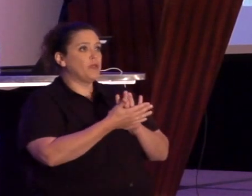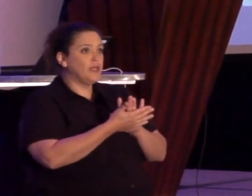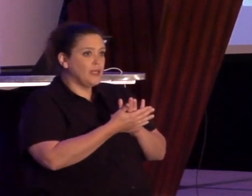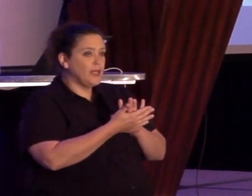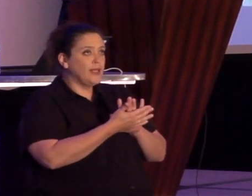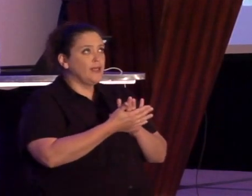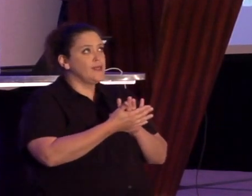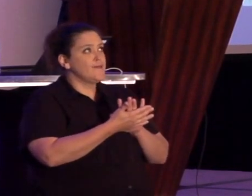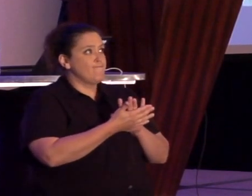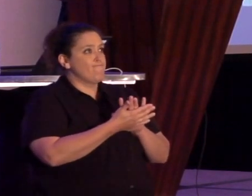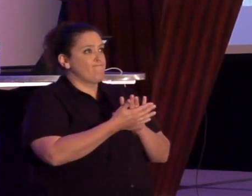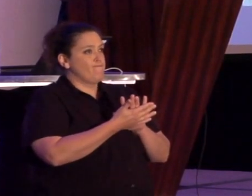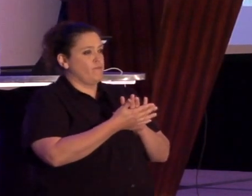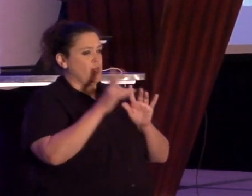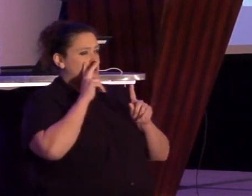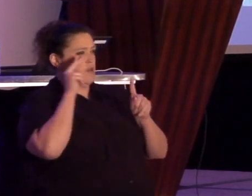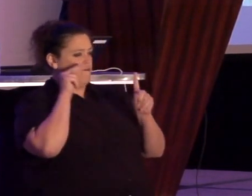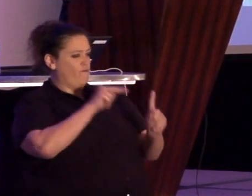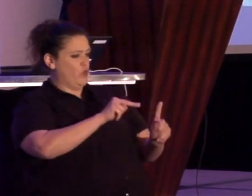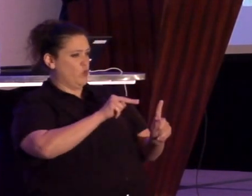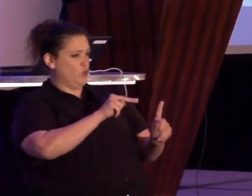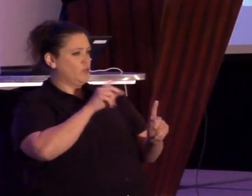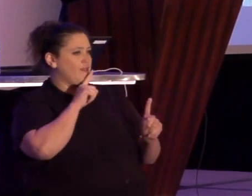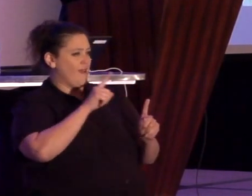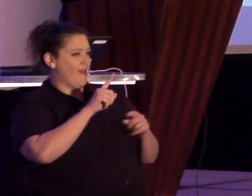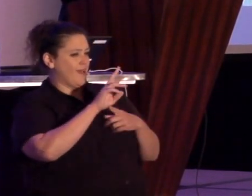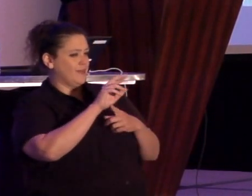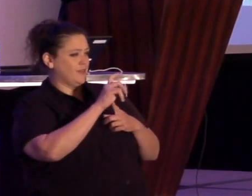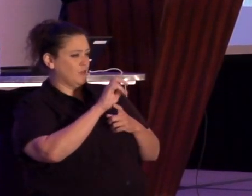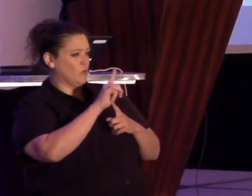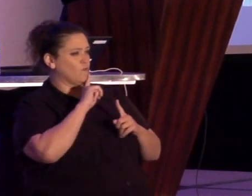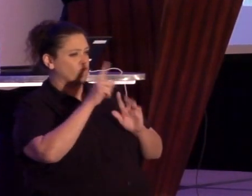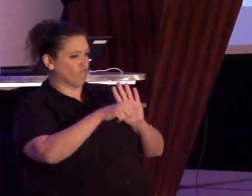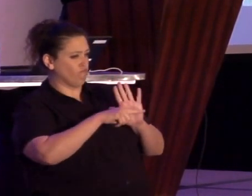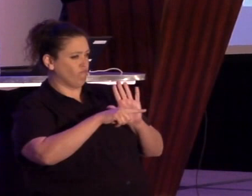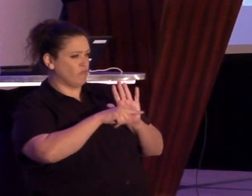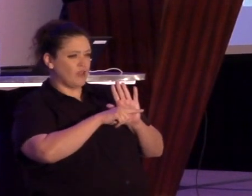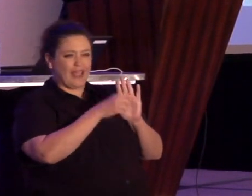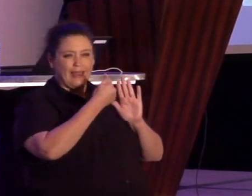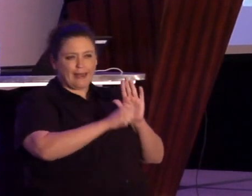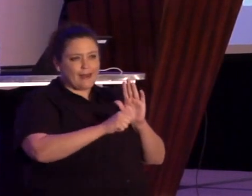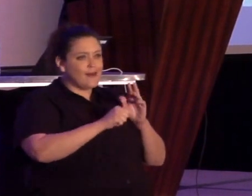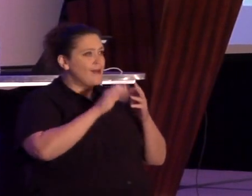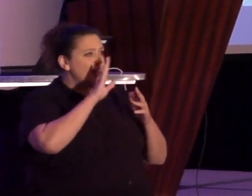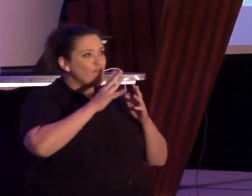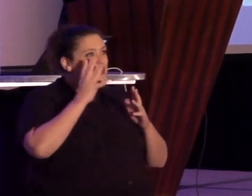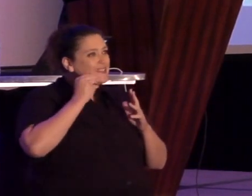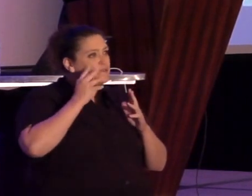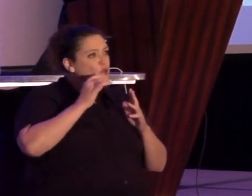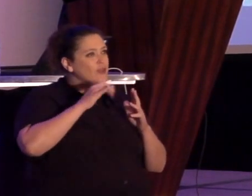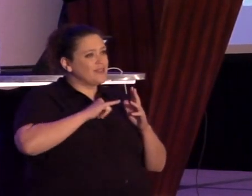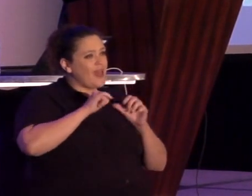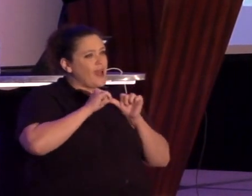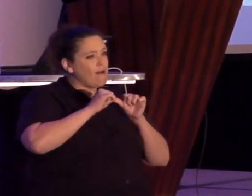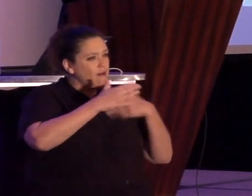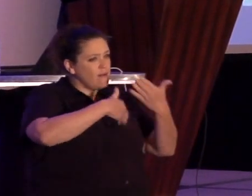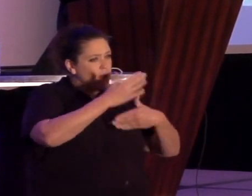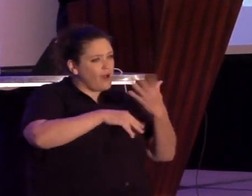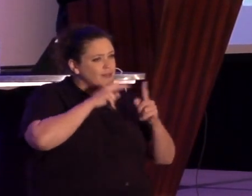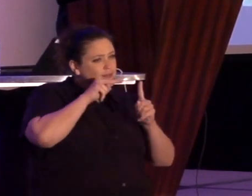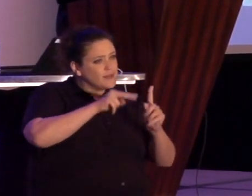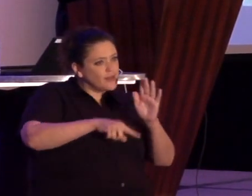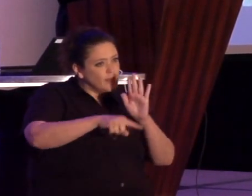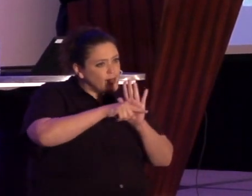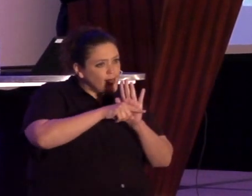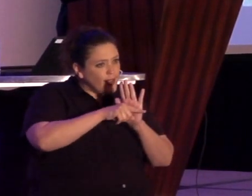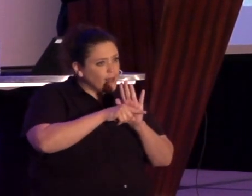as the racialized other systemically in any context. It means not having